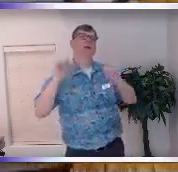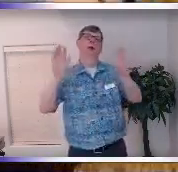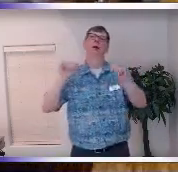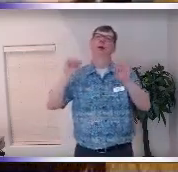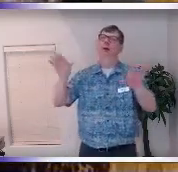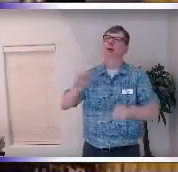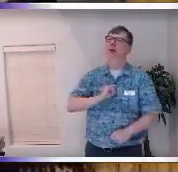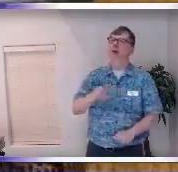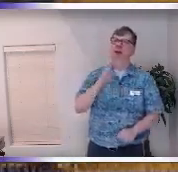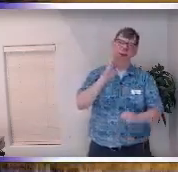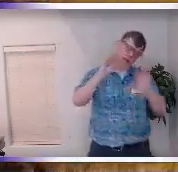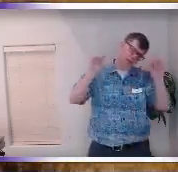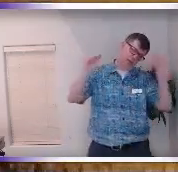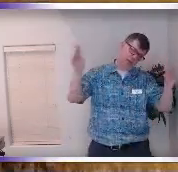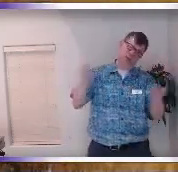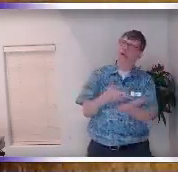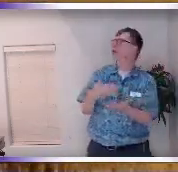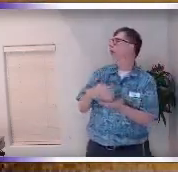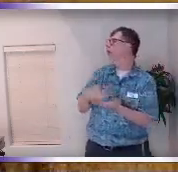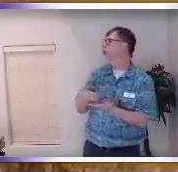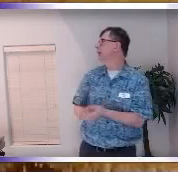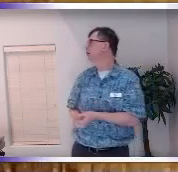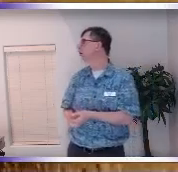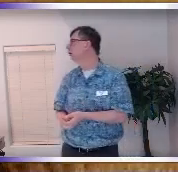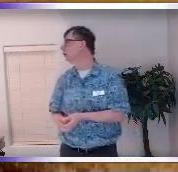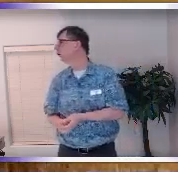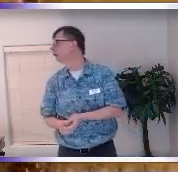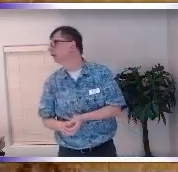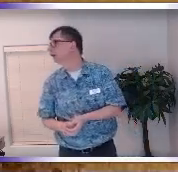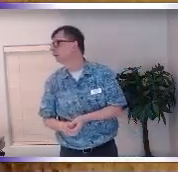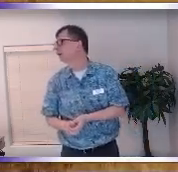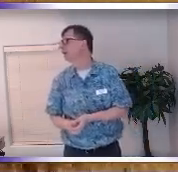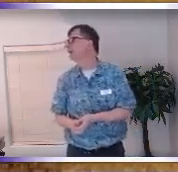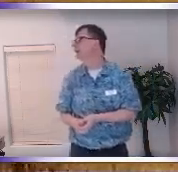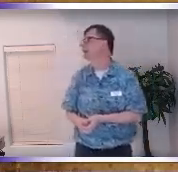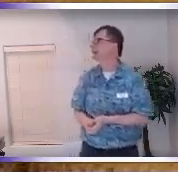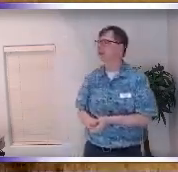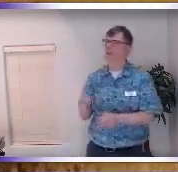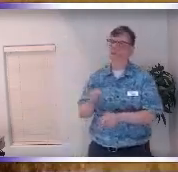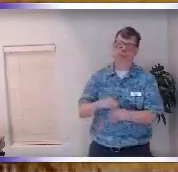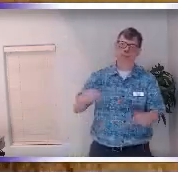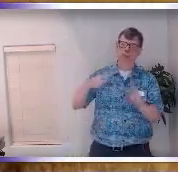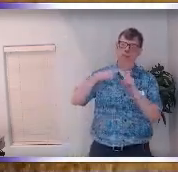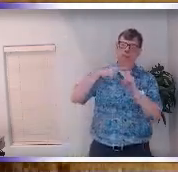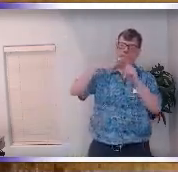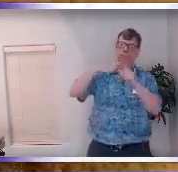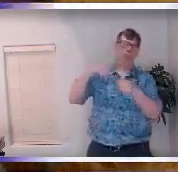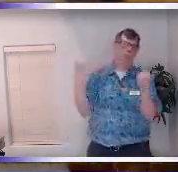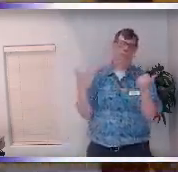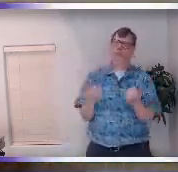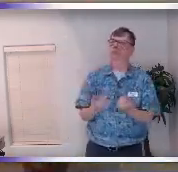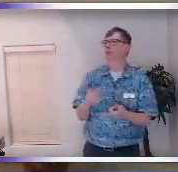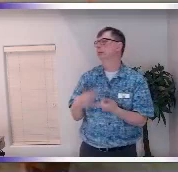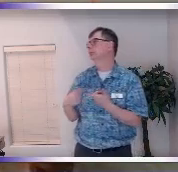hours and and you know I wanted Friday off and they're giving me Monday off too and I'm like yeah what's wrong